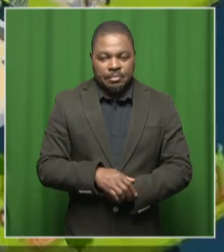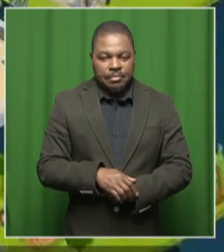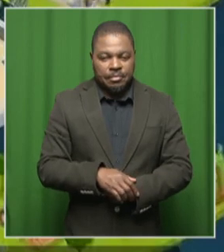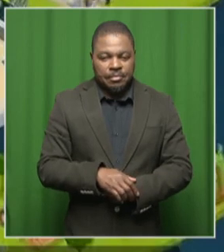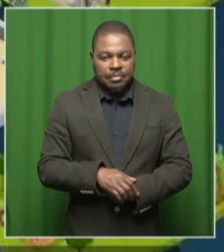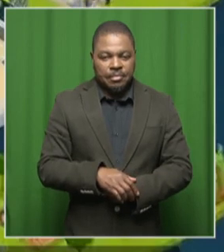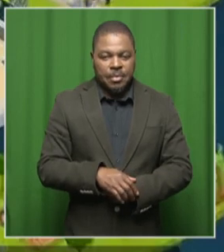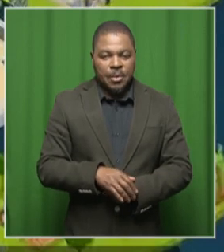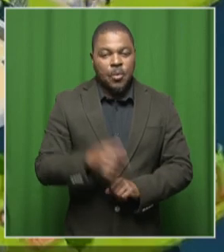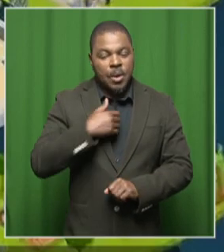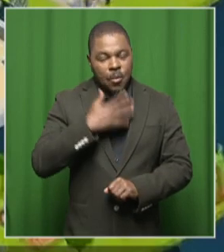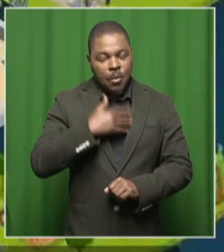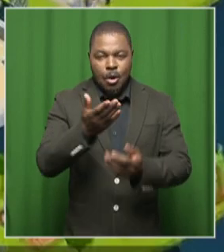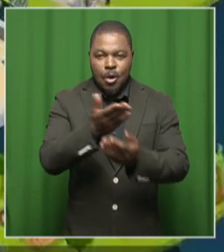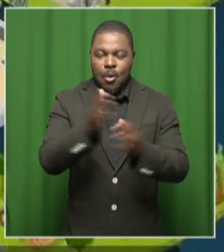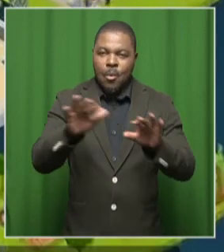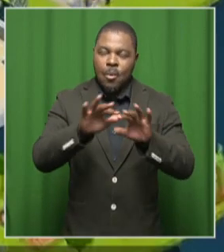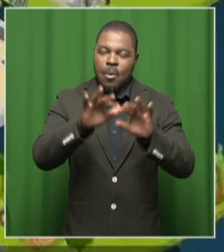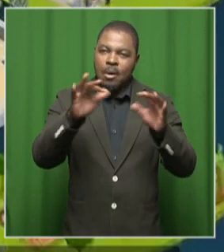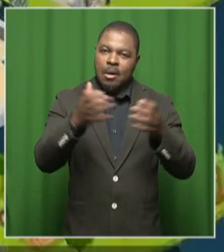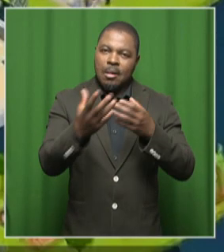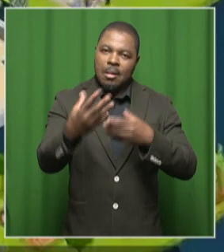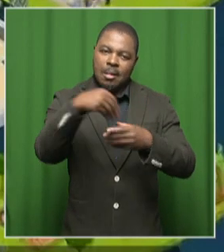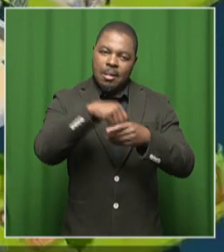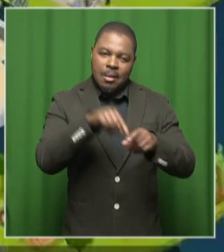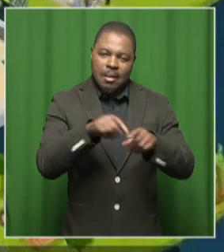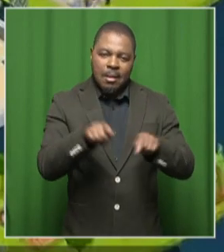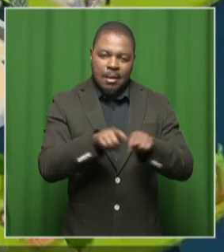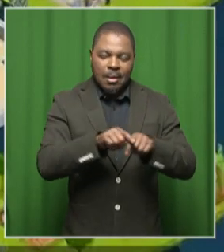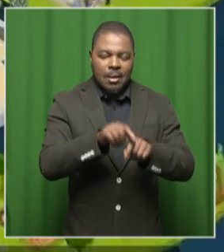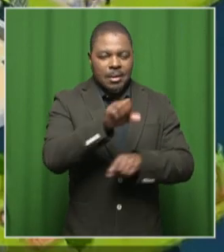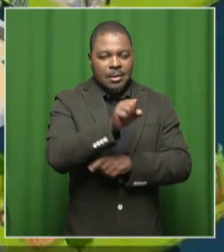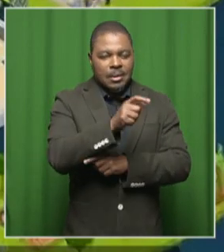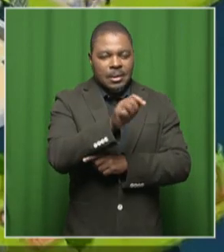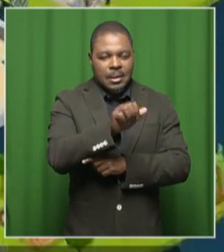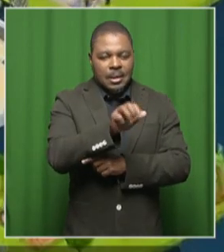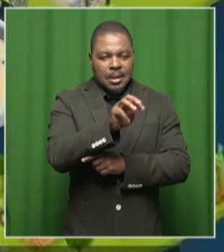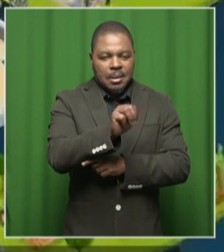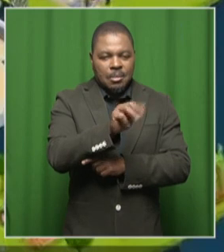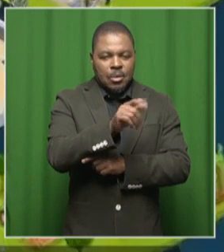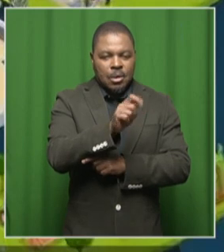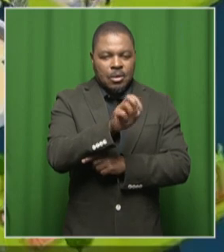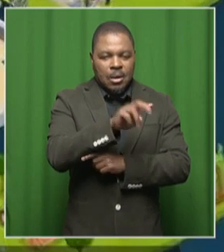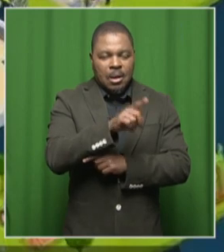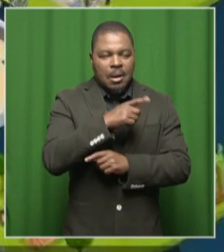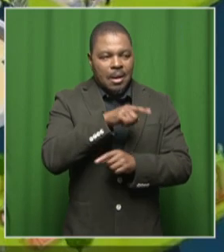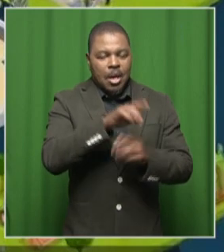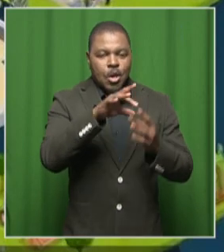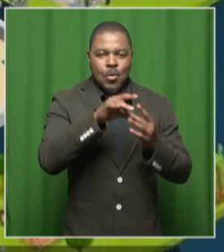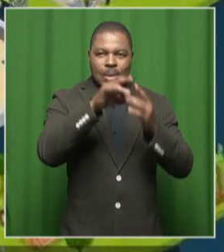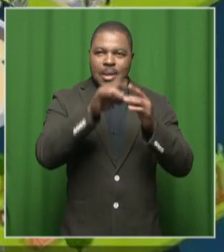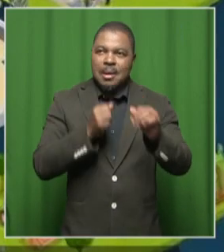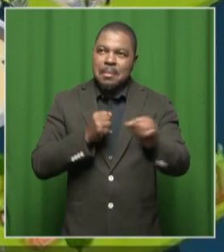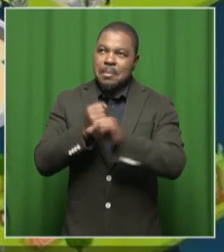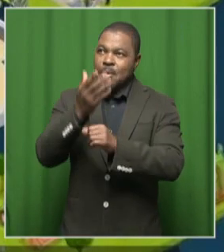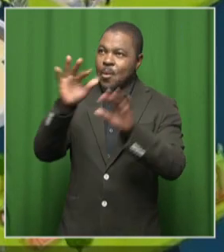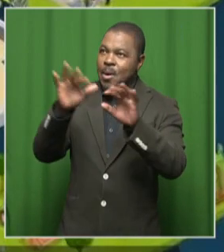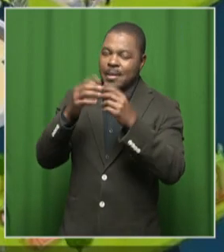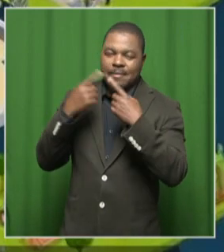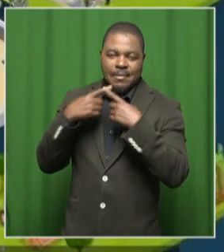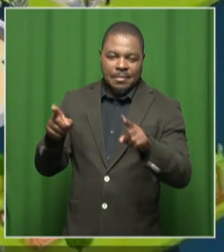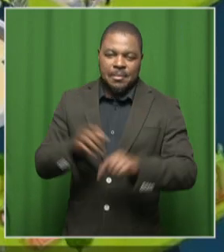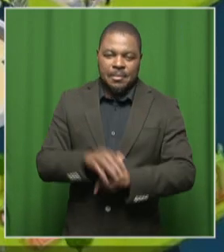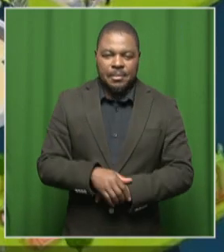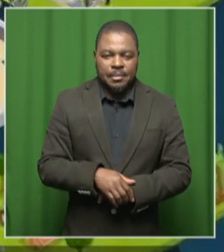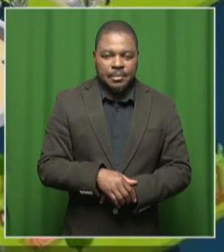the world at large to contribute to this simulator. I can assure you it's unique. I haven't seen anything like it worldwide. And we're